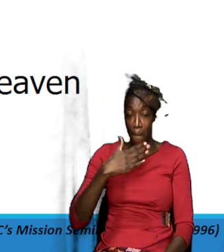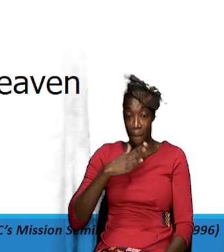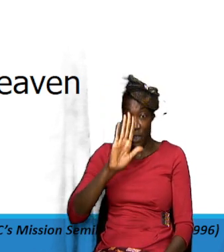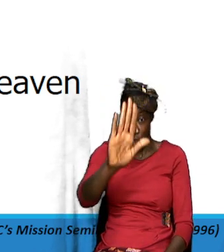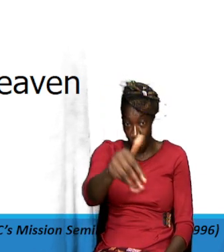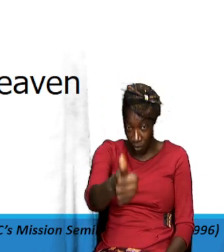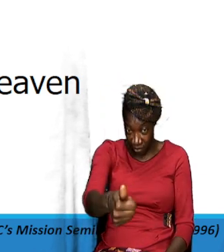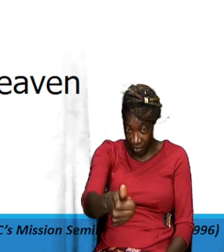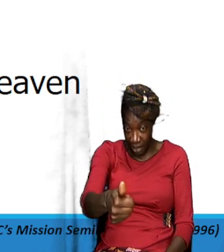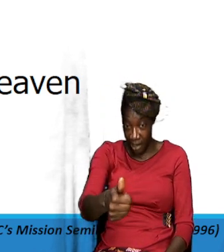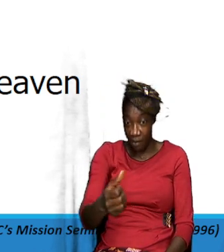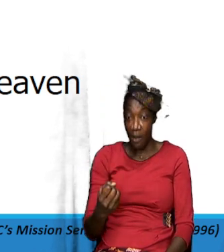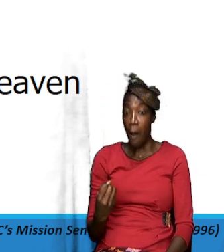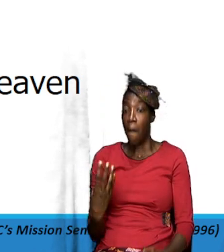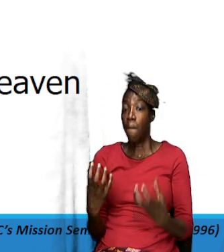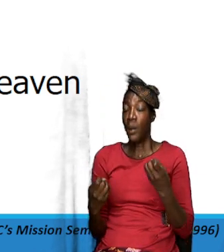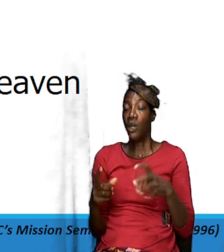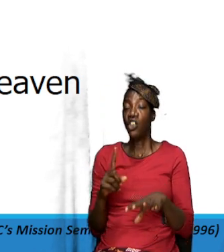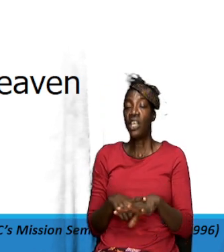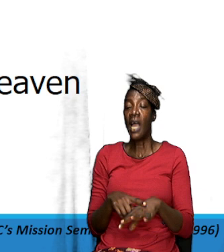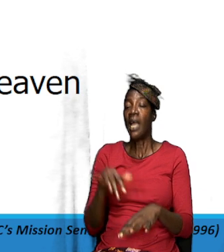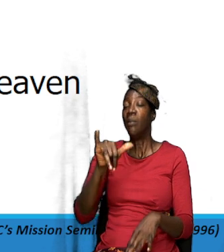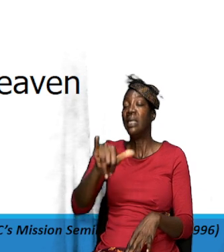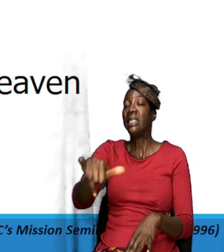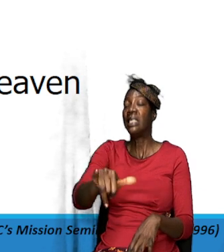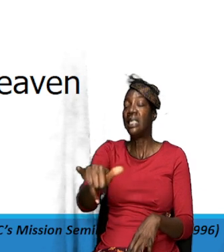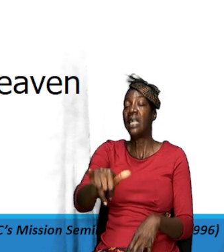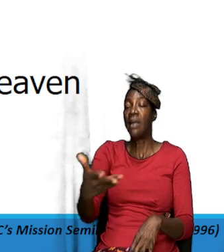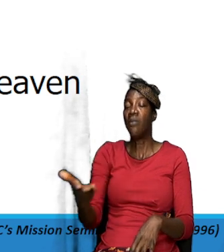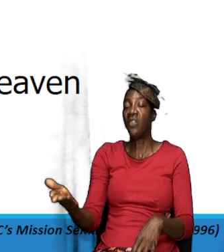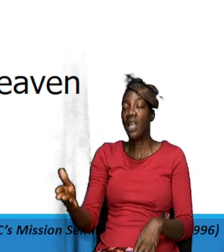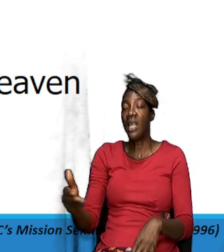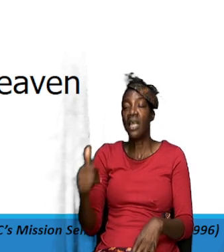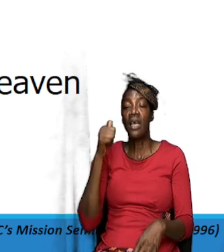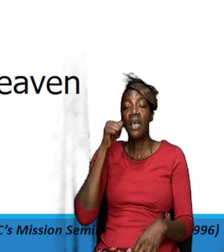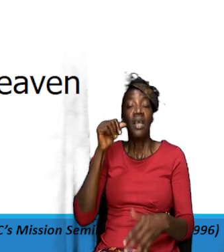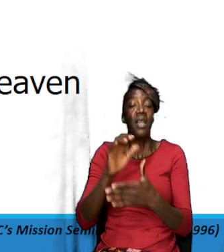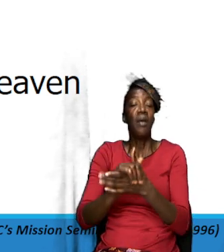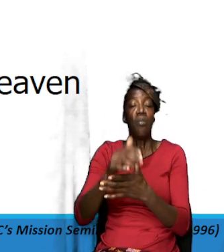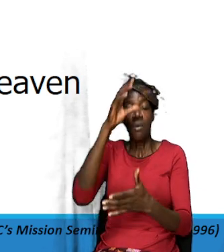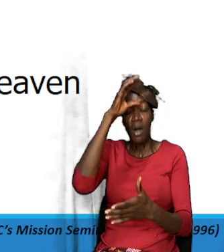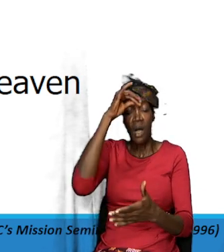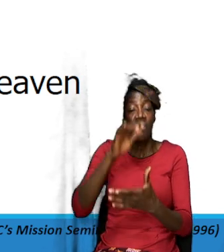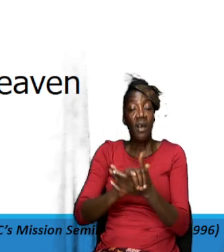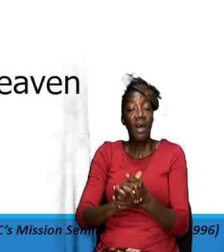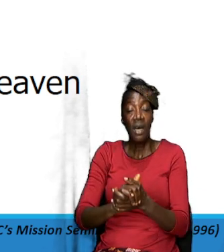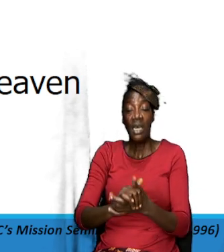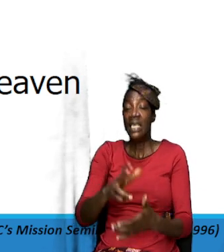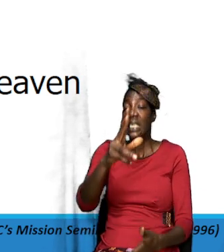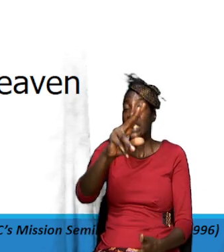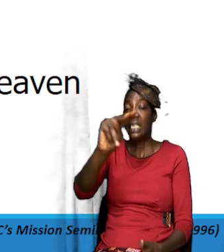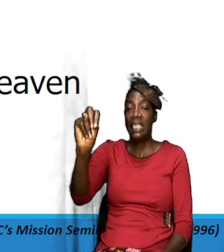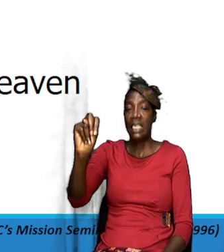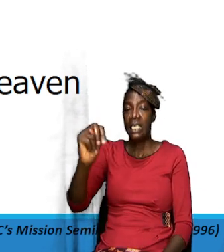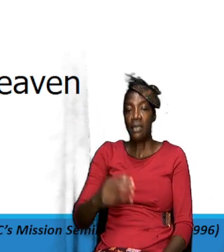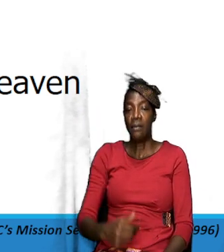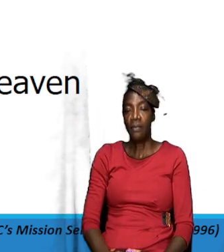often time is the same thing that the brethren need that your brother need